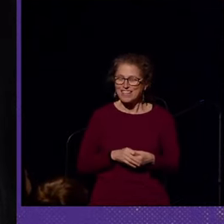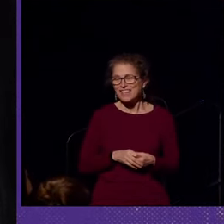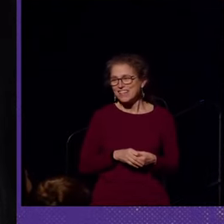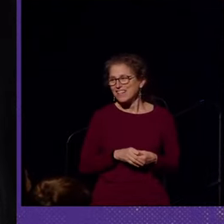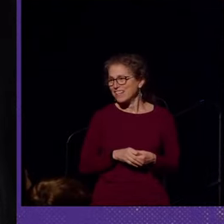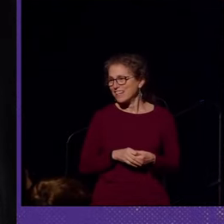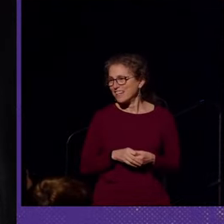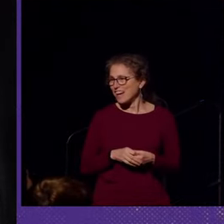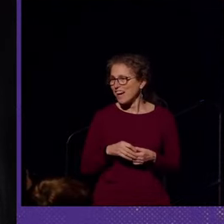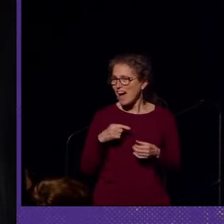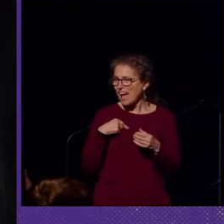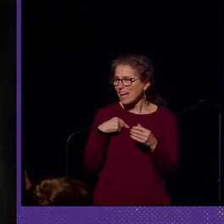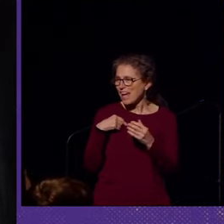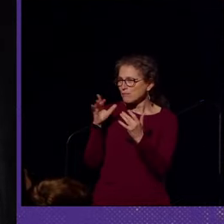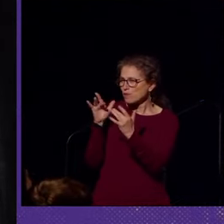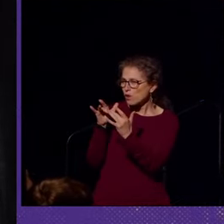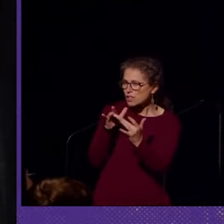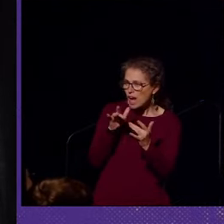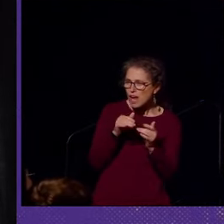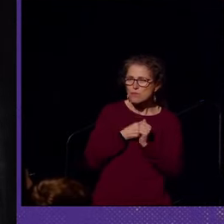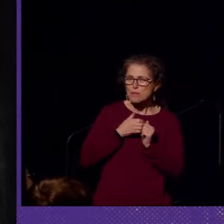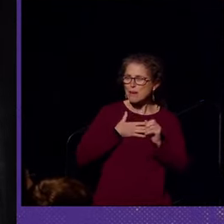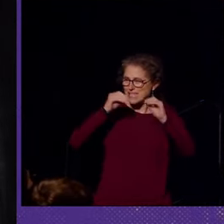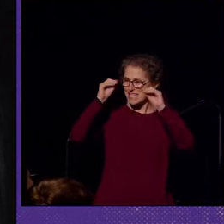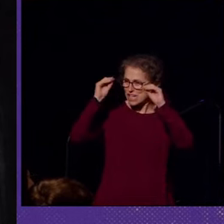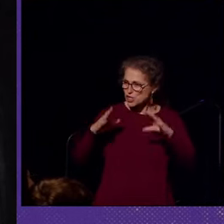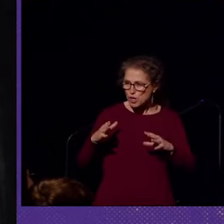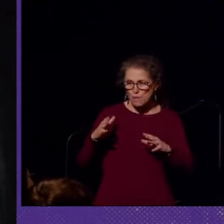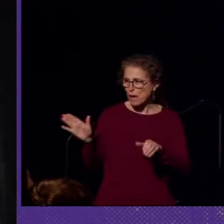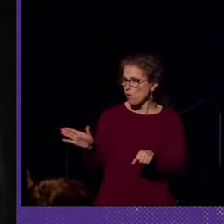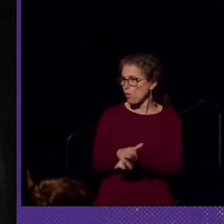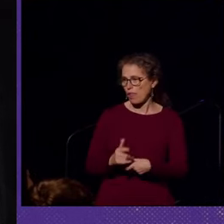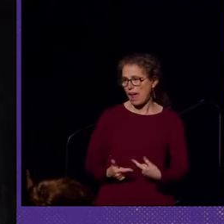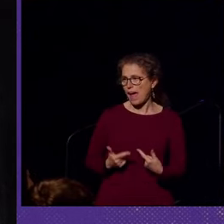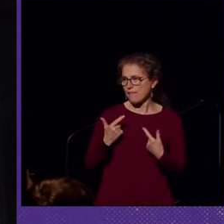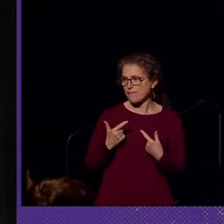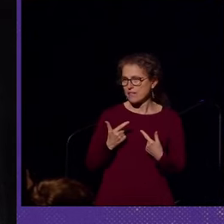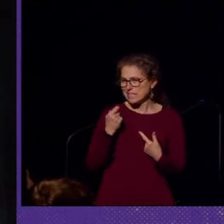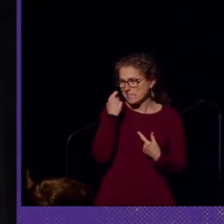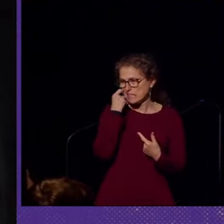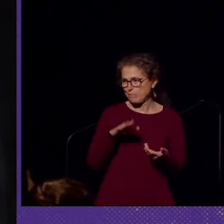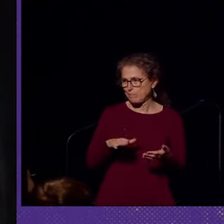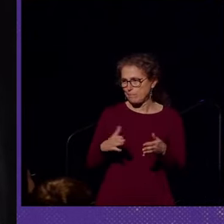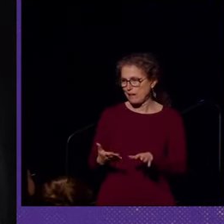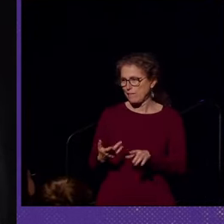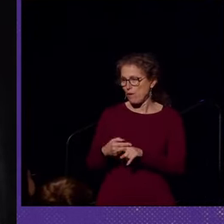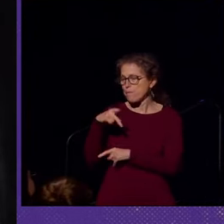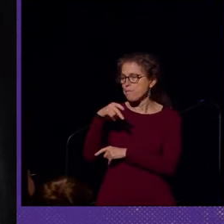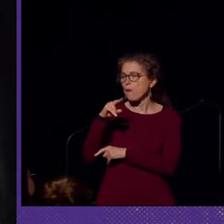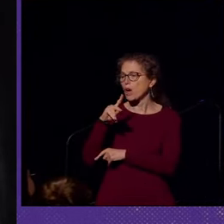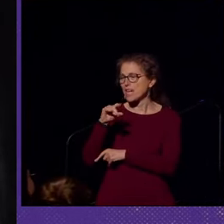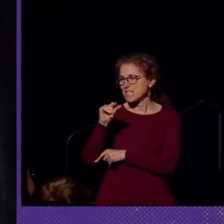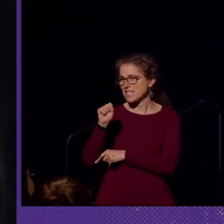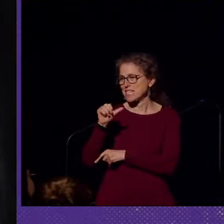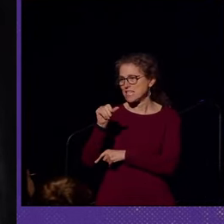I kept close ties with my teacher through my entire life until she passed away from Parkinson's.